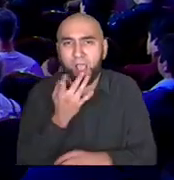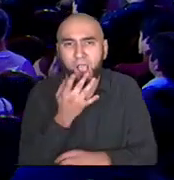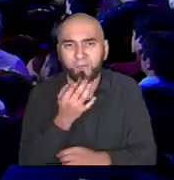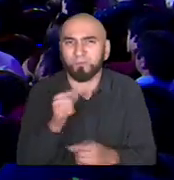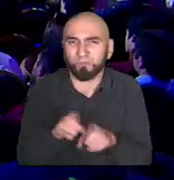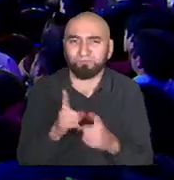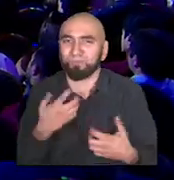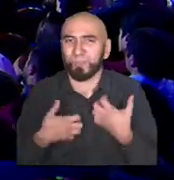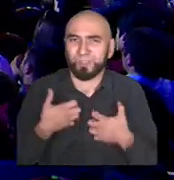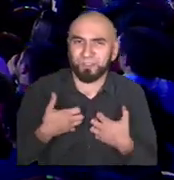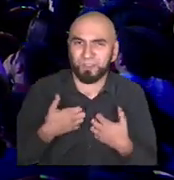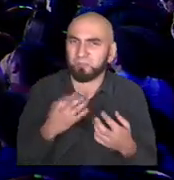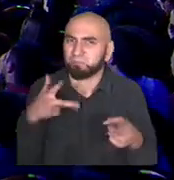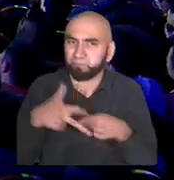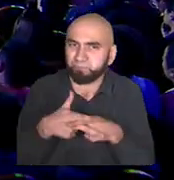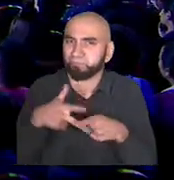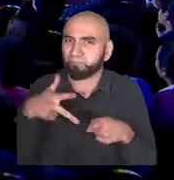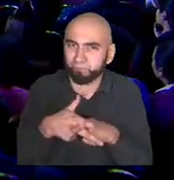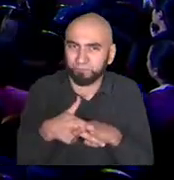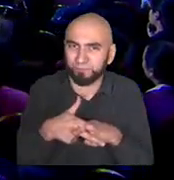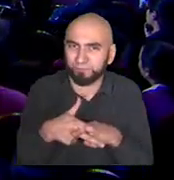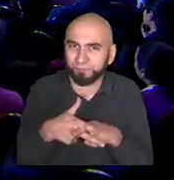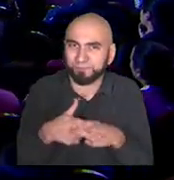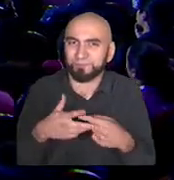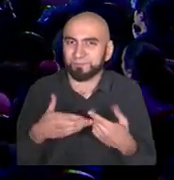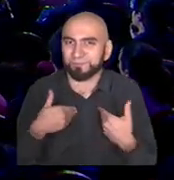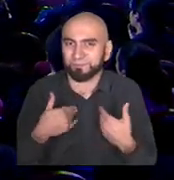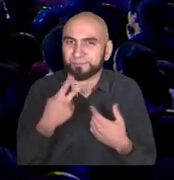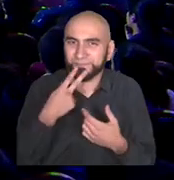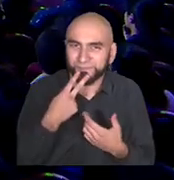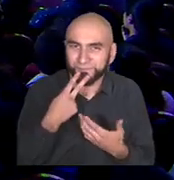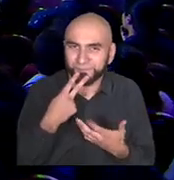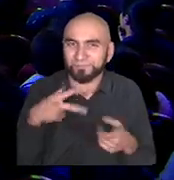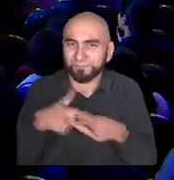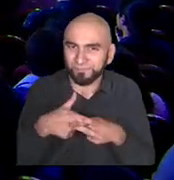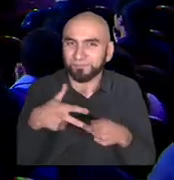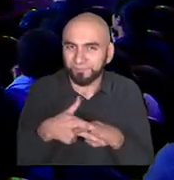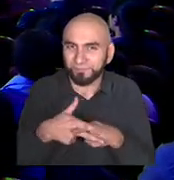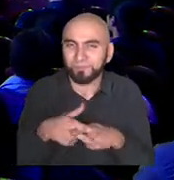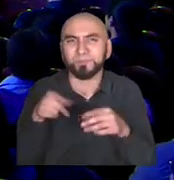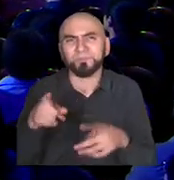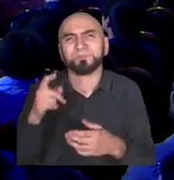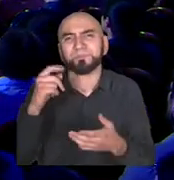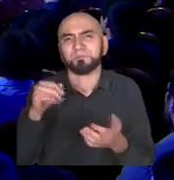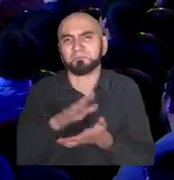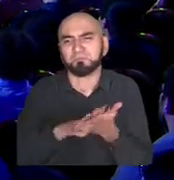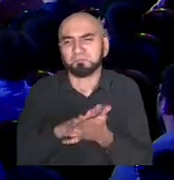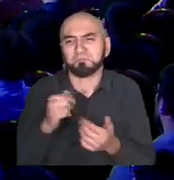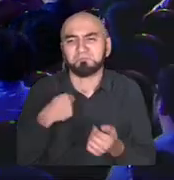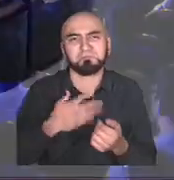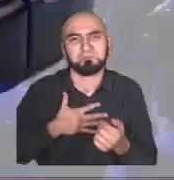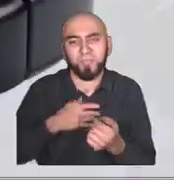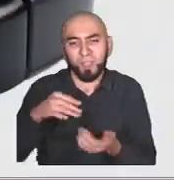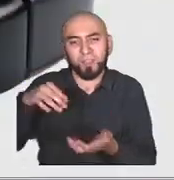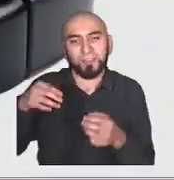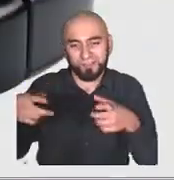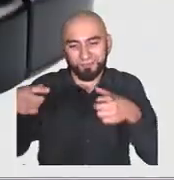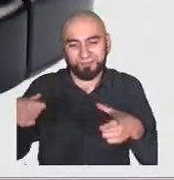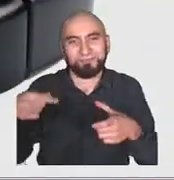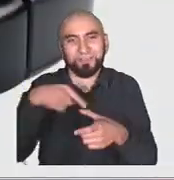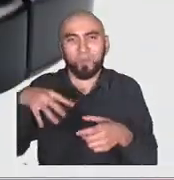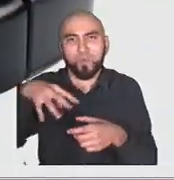interrupts us. This is why I like the Roomba vacuum cleaner, at least the early one. This is not a very good vacuum.